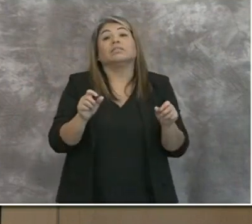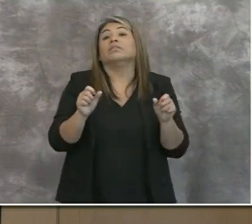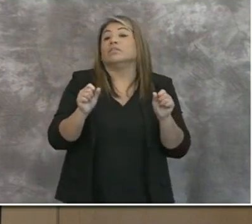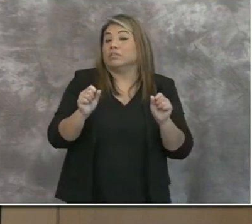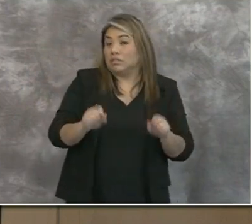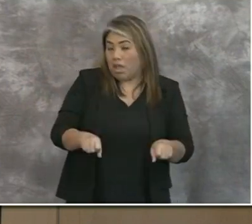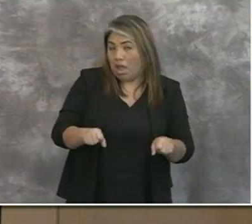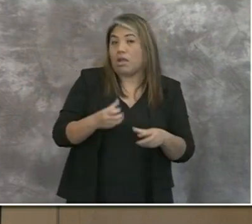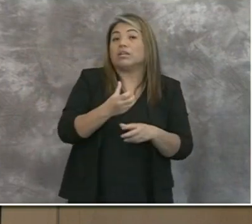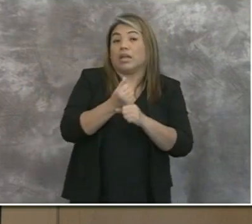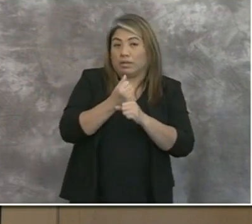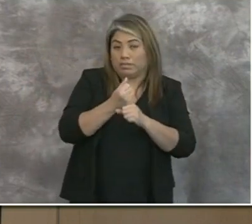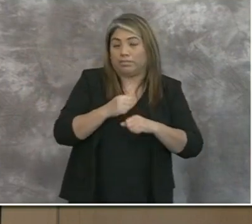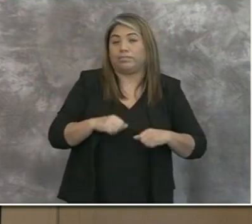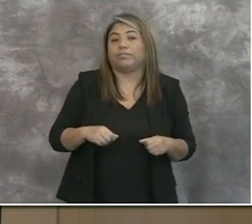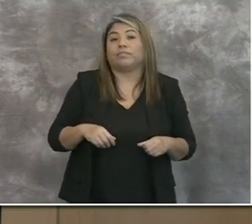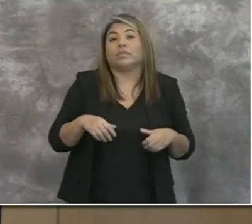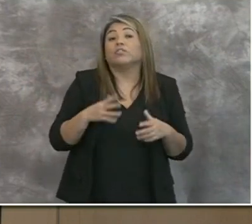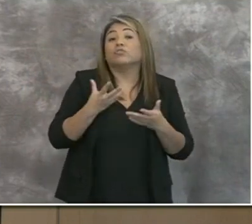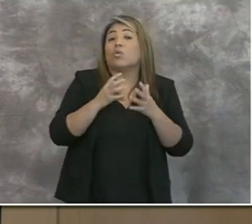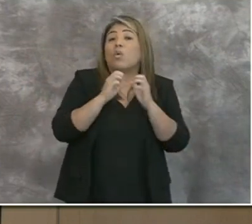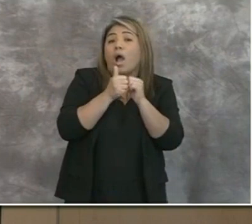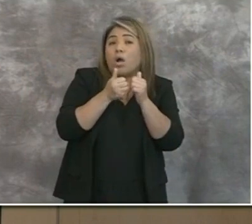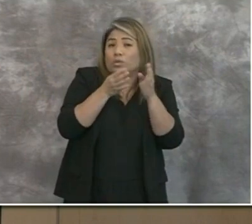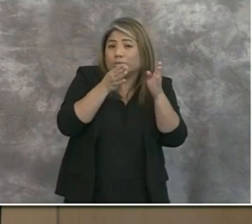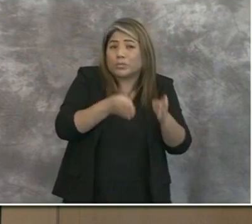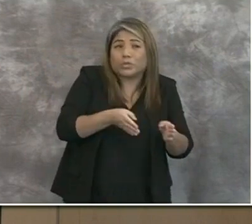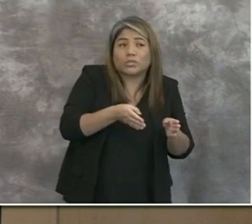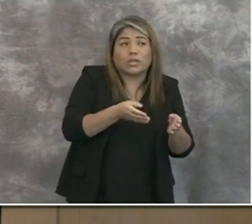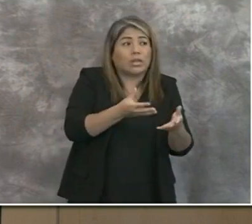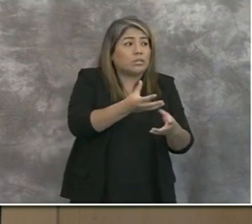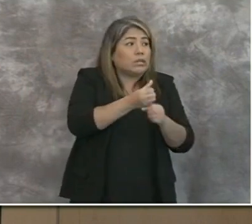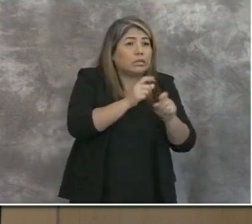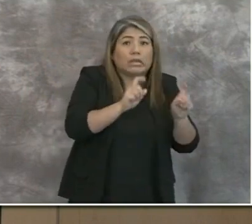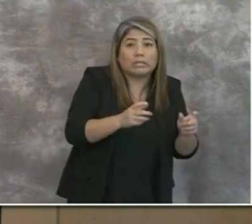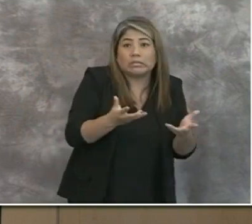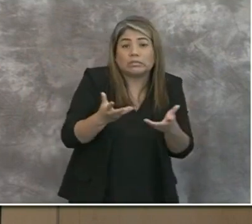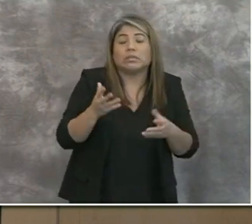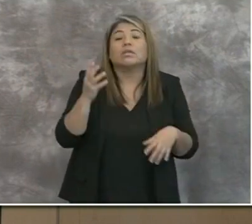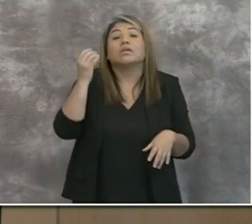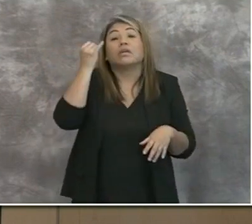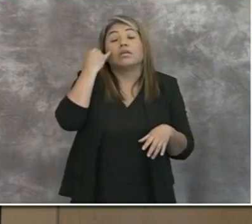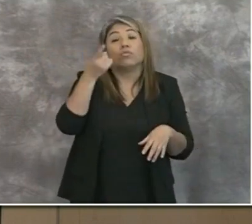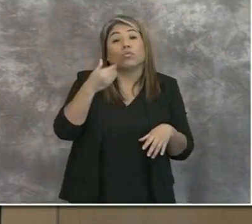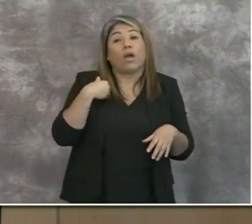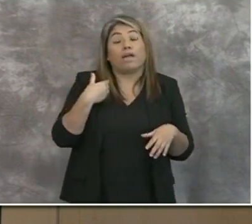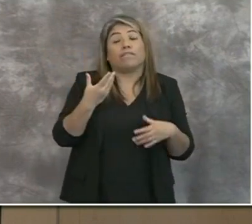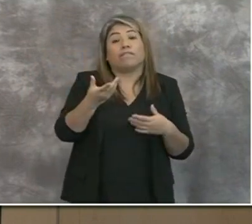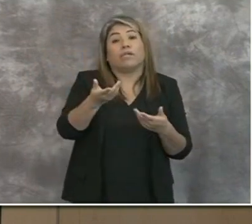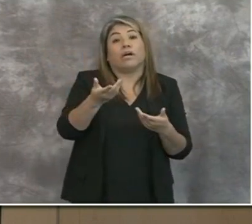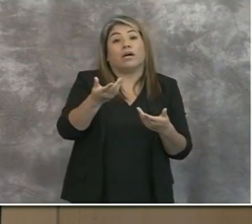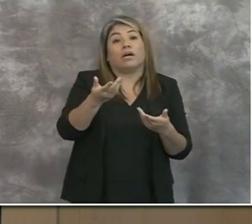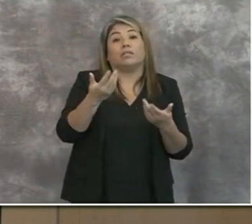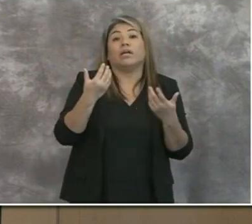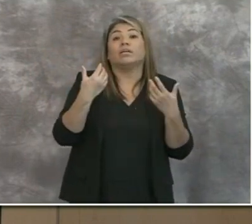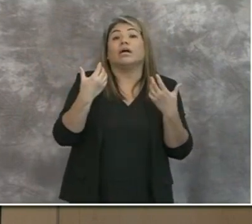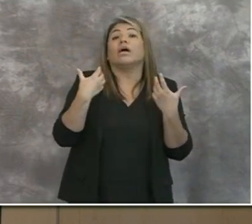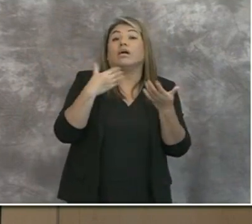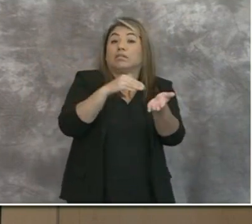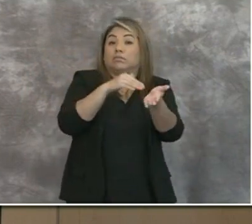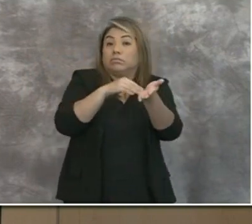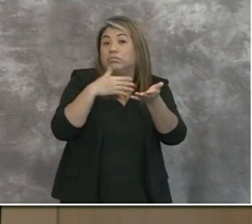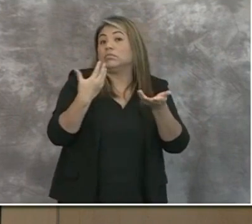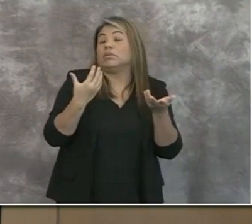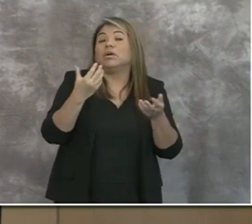get it. So how does one obtain a test? If you have your health, if you have a health care provider,